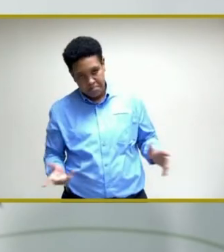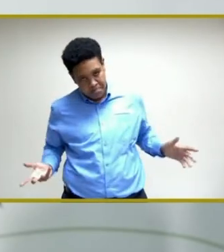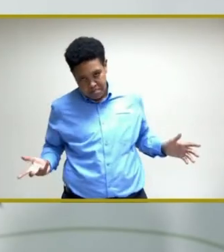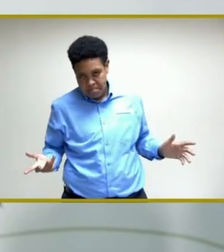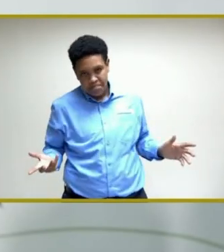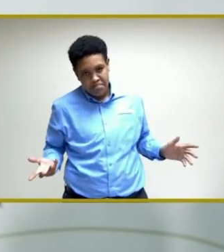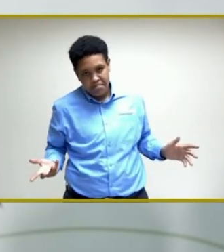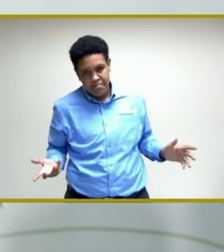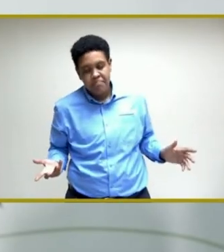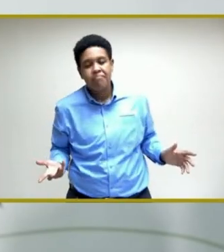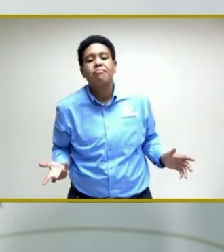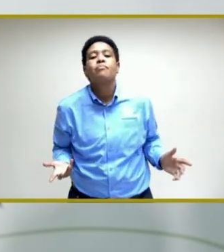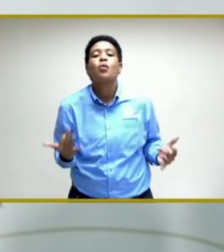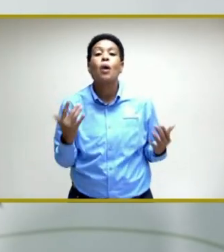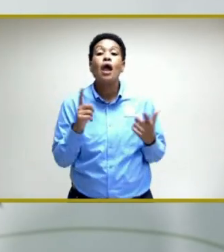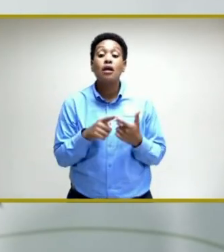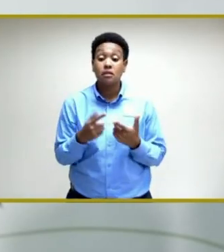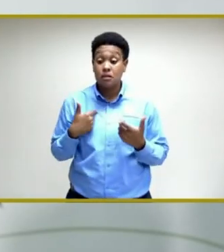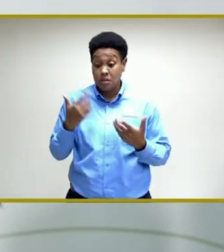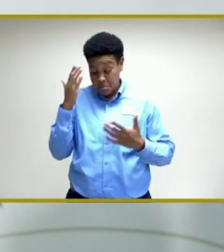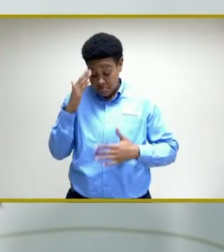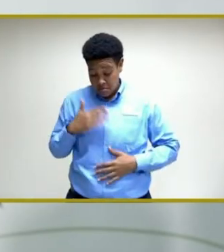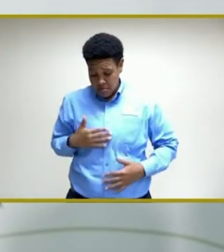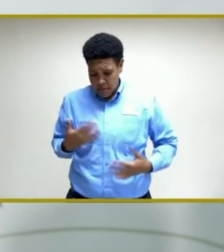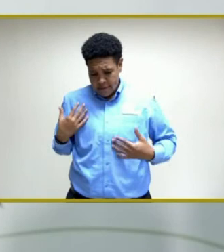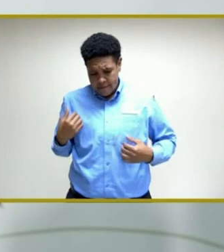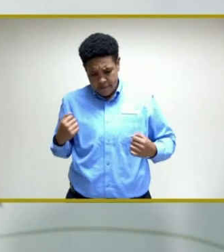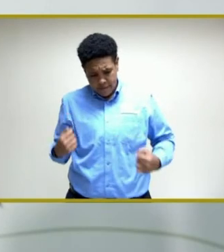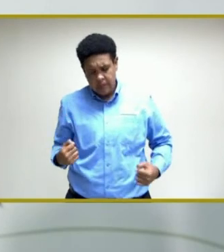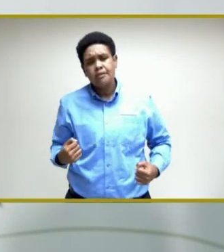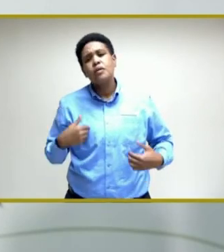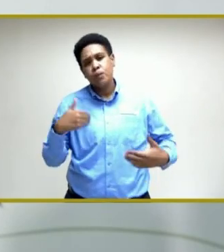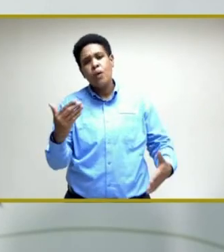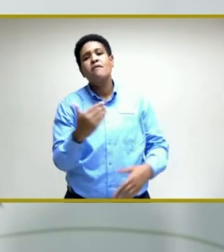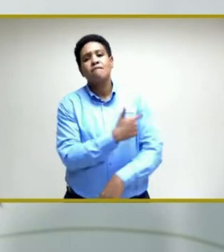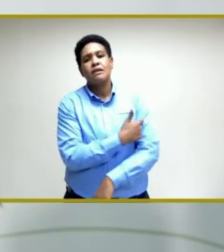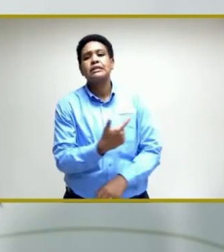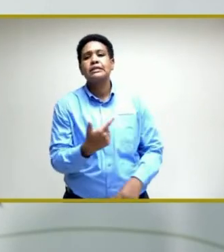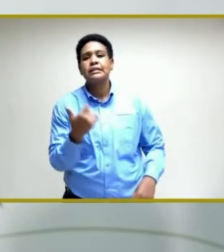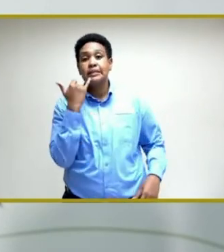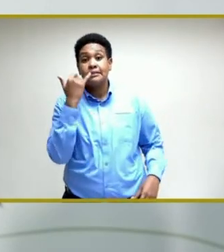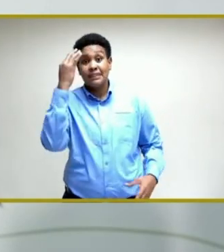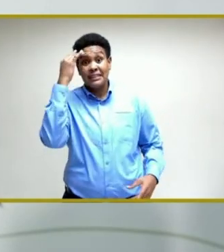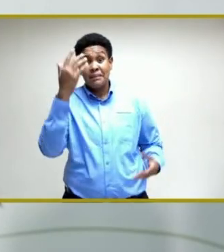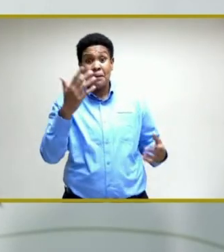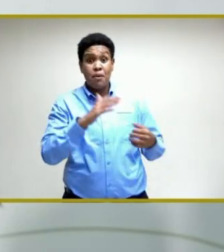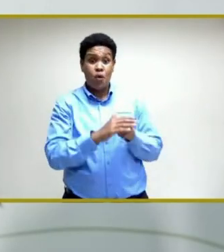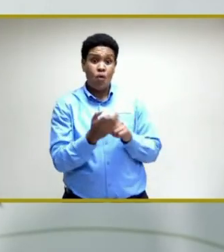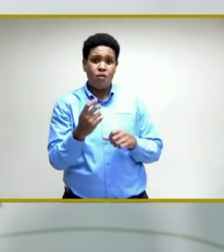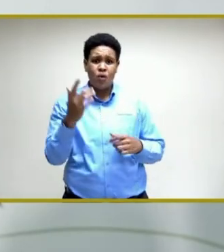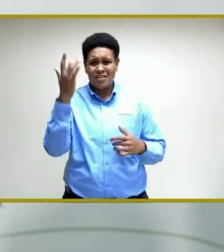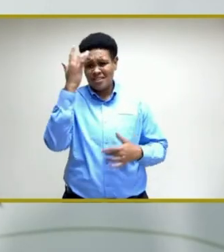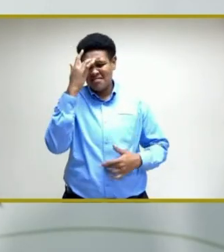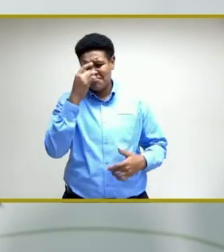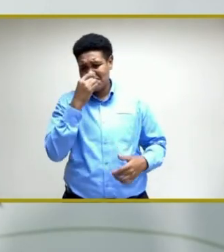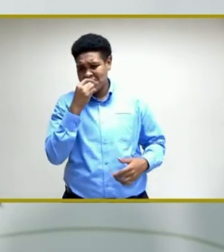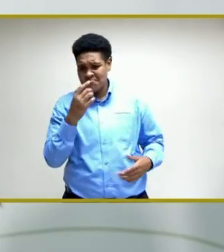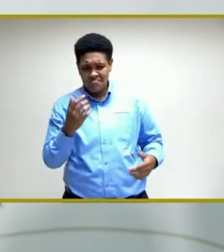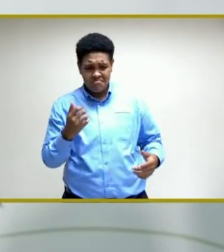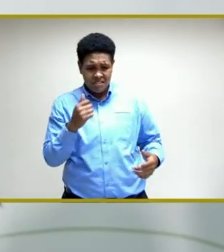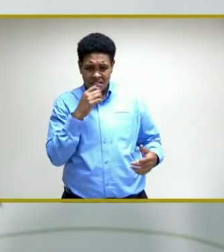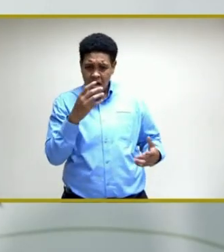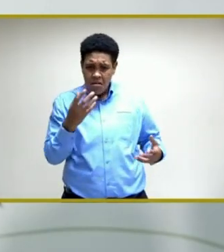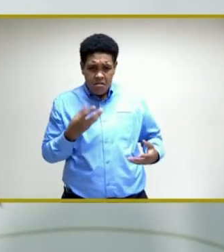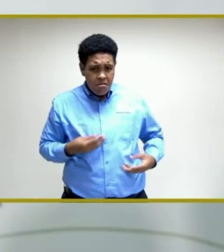please wait until your symptoms have subsided. If it is that you think that this may be COVID or your symptoms are not going